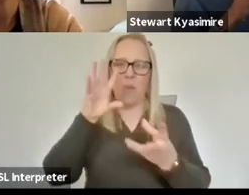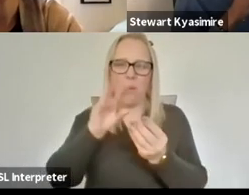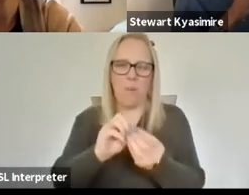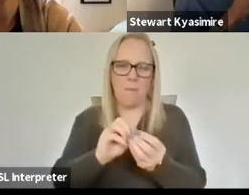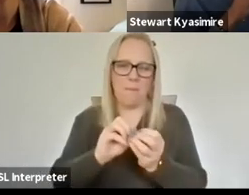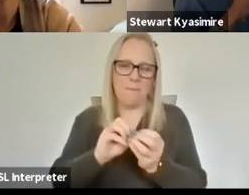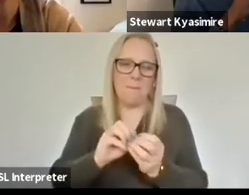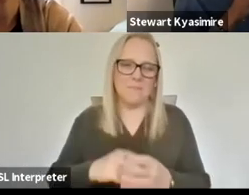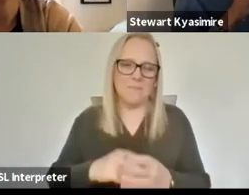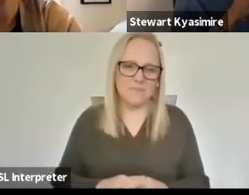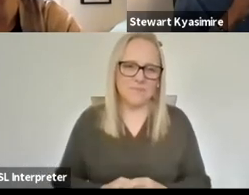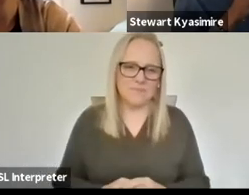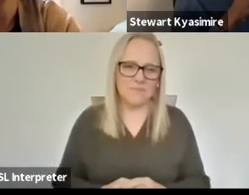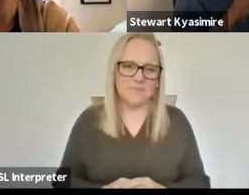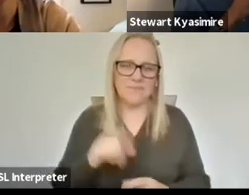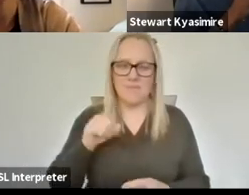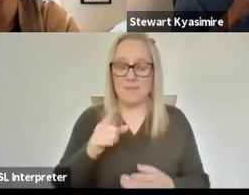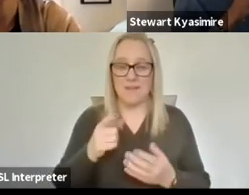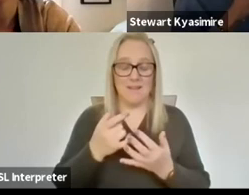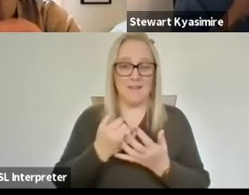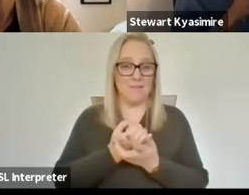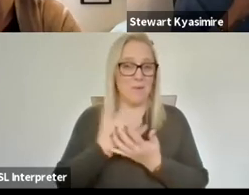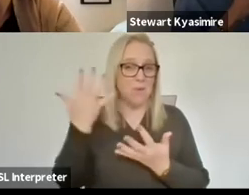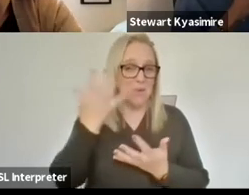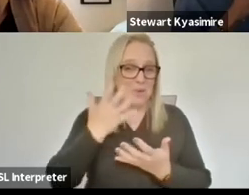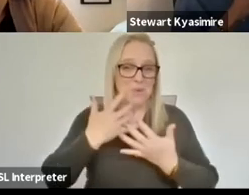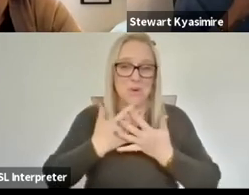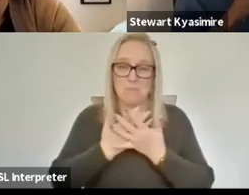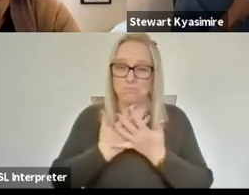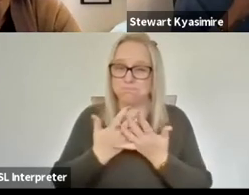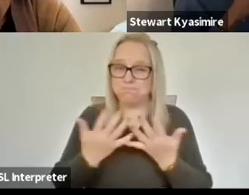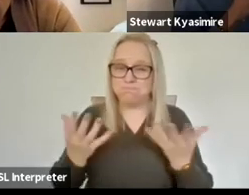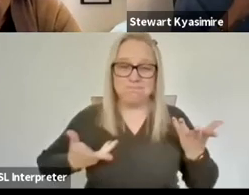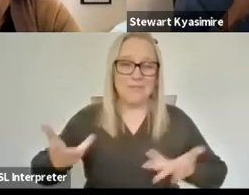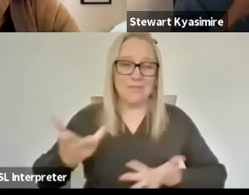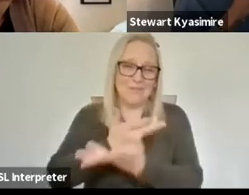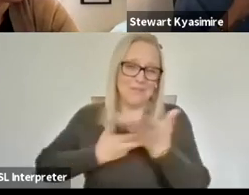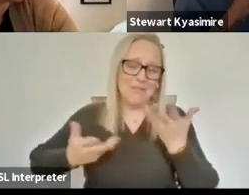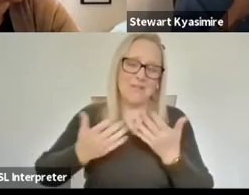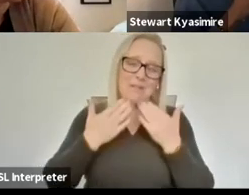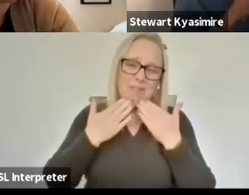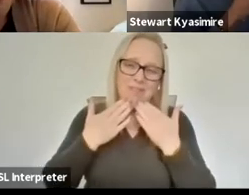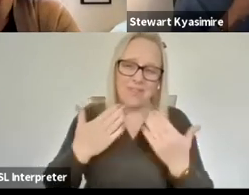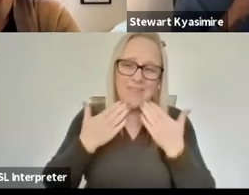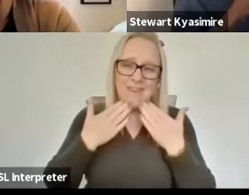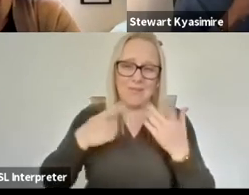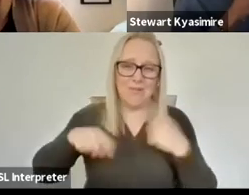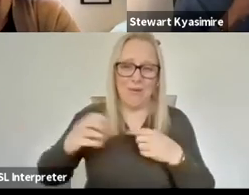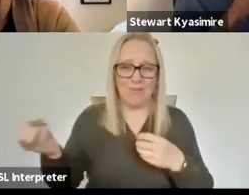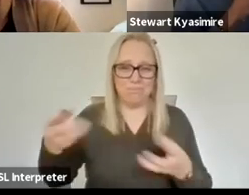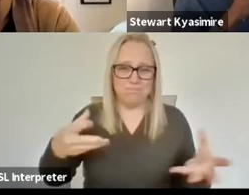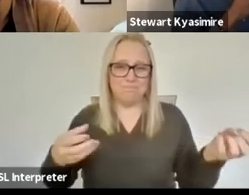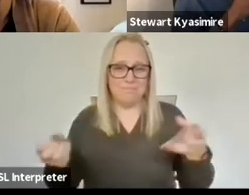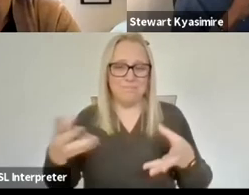i i there's been so much that's been so interesting in this conversation i can't thank you enough for coming together uh we've